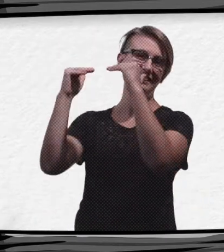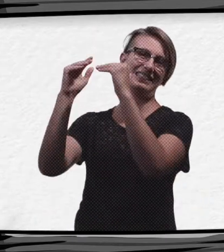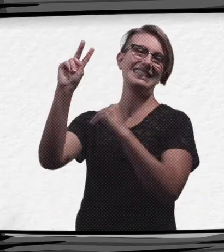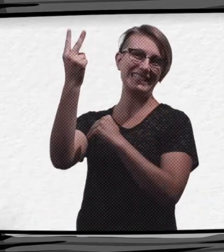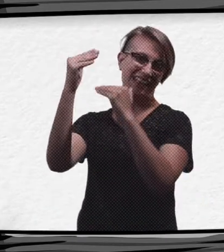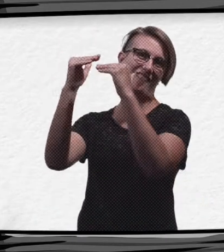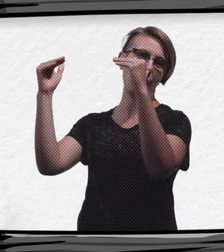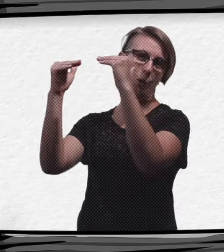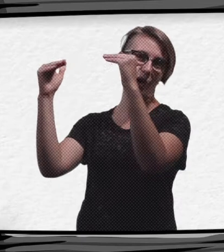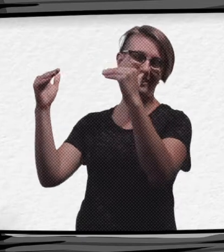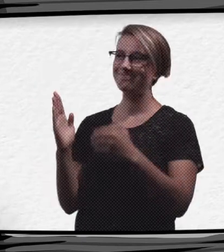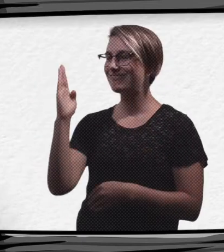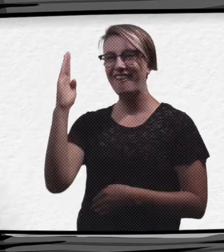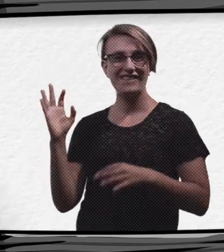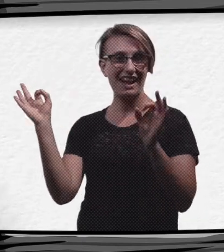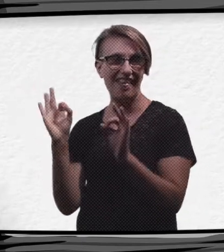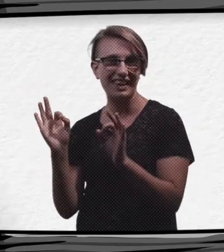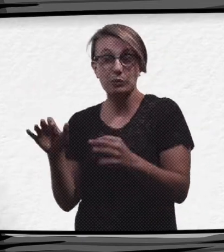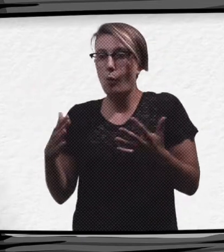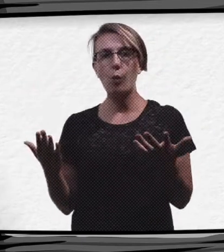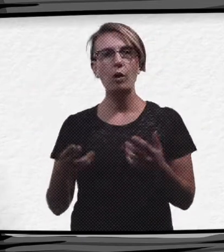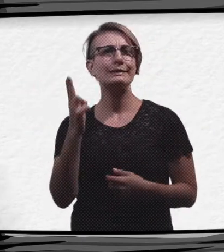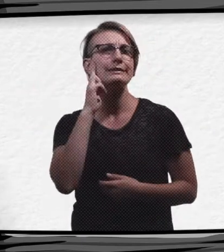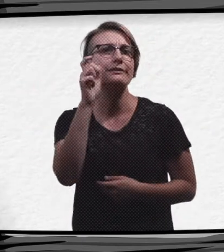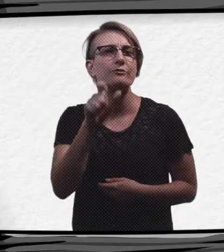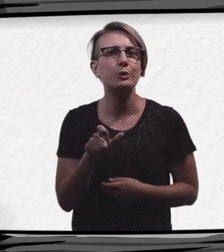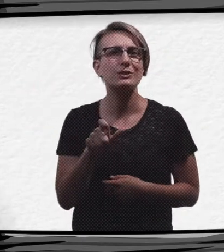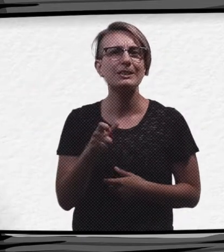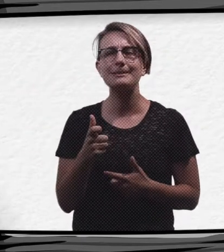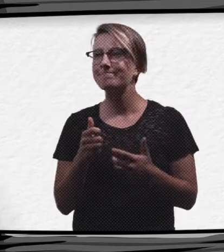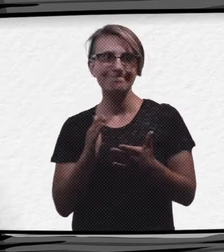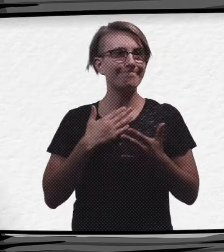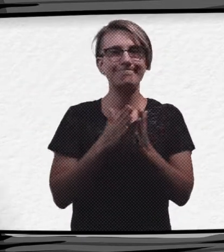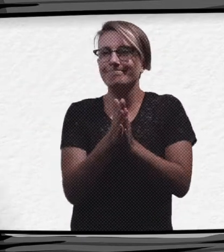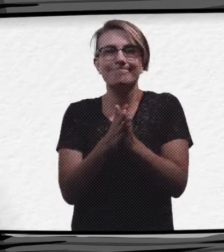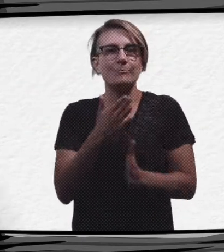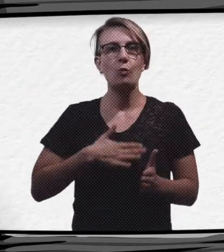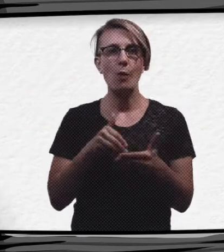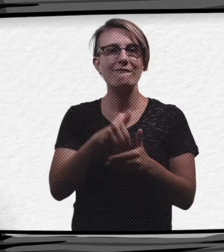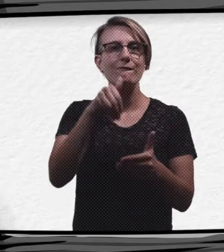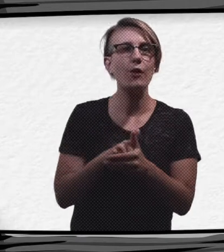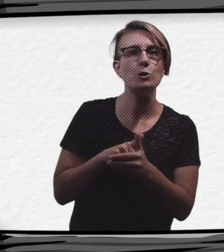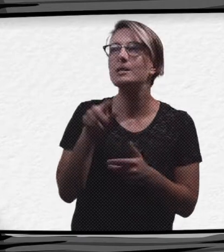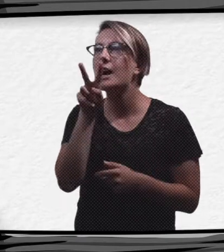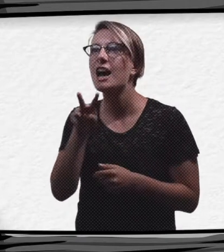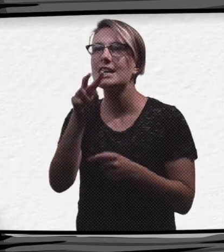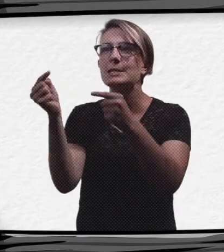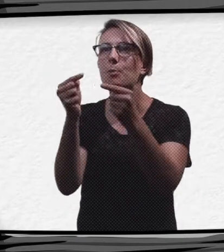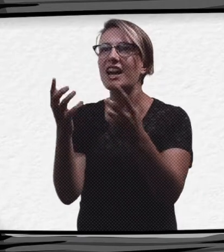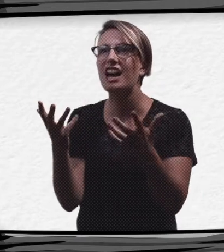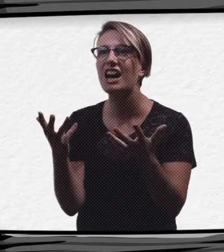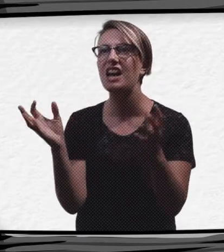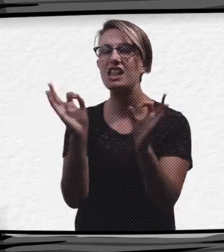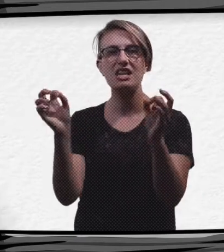debate, relying on potential after the fact commentary in newspapers. At the moment, get around this,